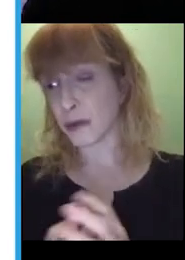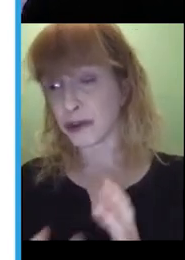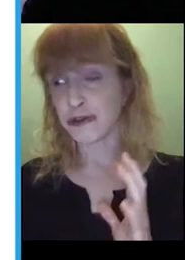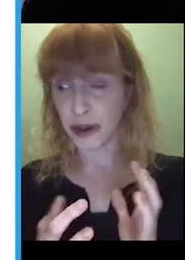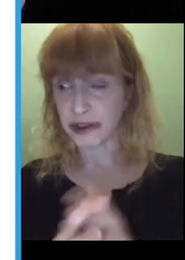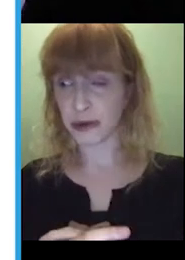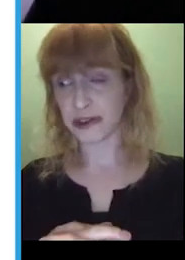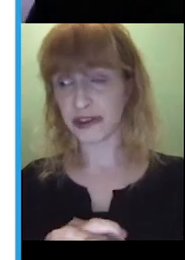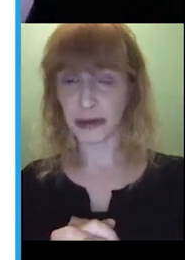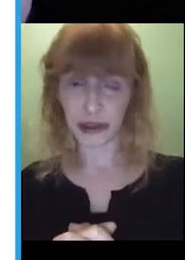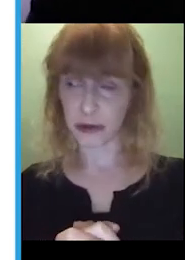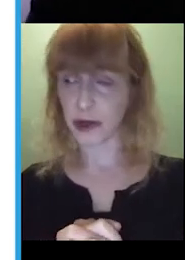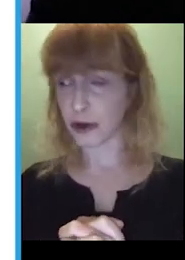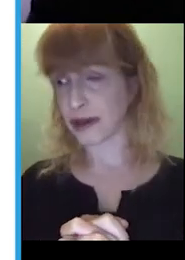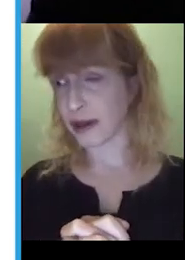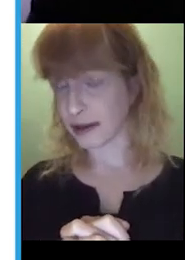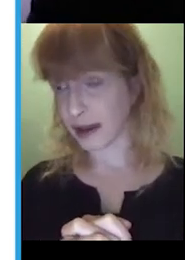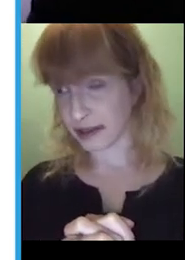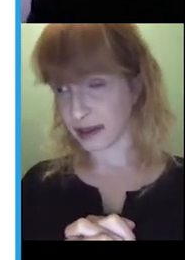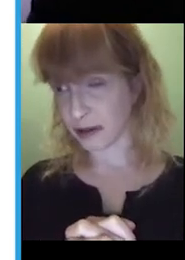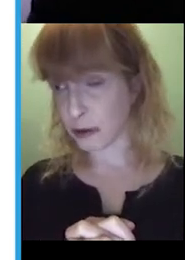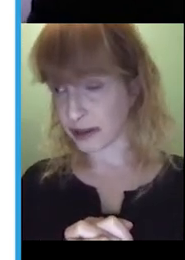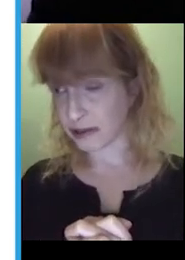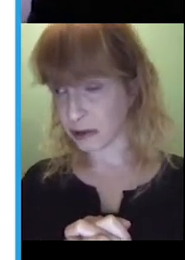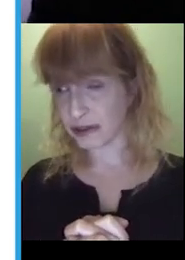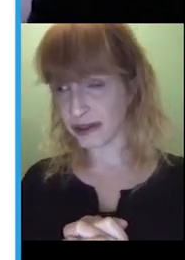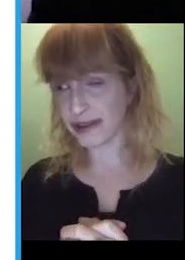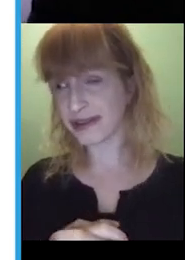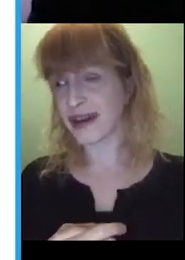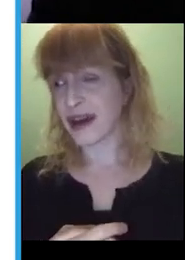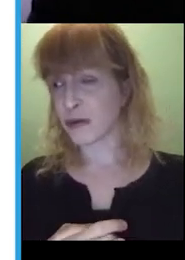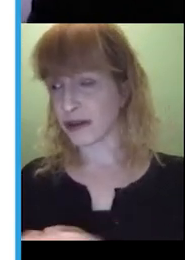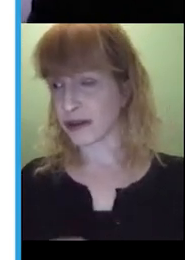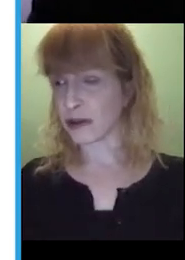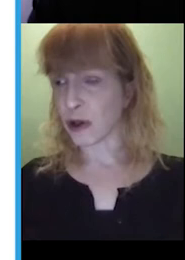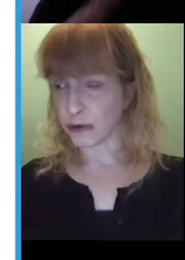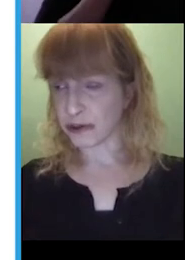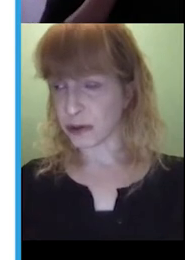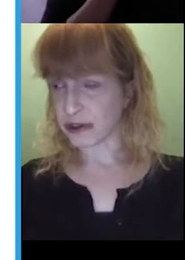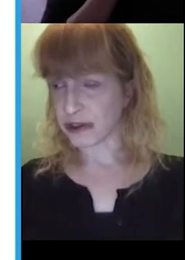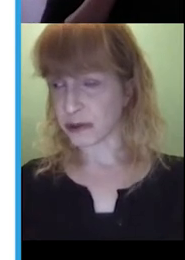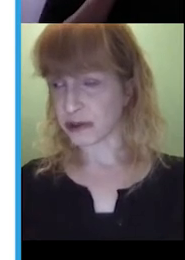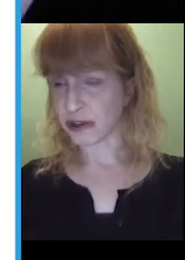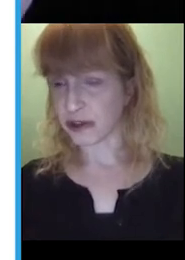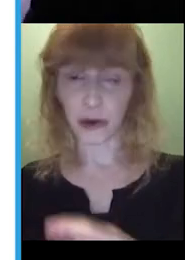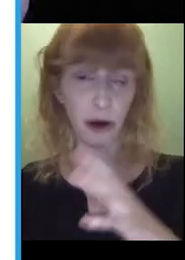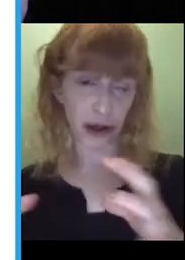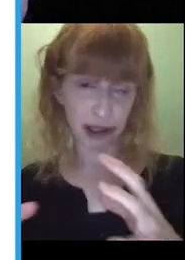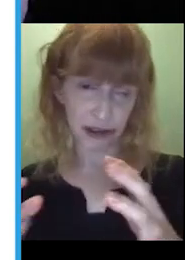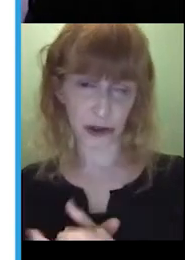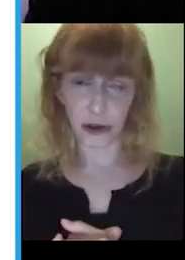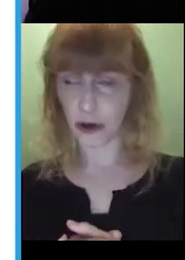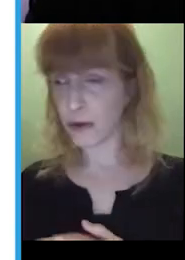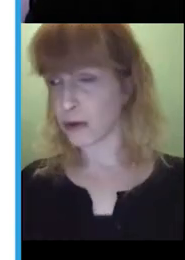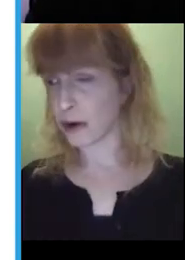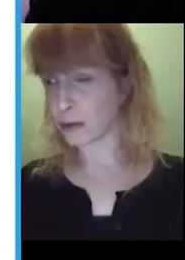So, yeah, when you do ask questions, making sure we're asking open-ended questions rather than closed questions, just require